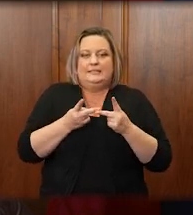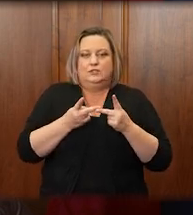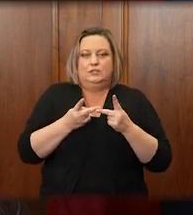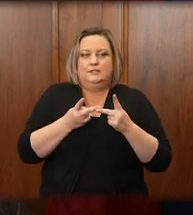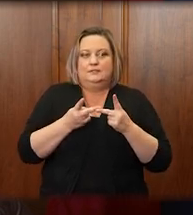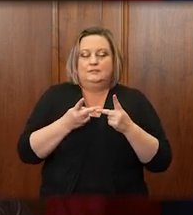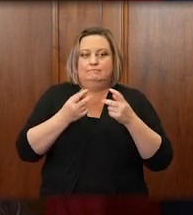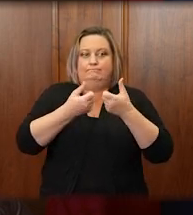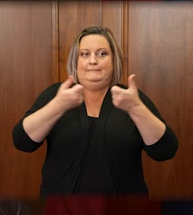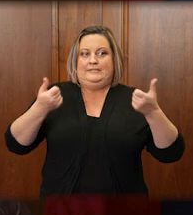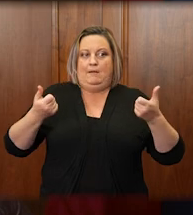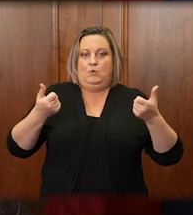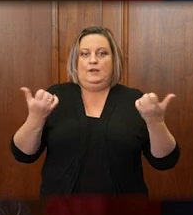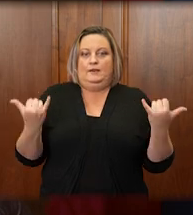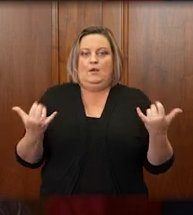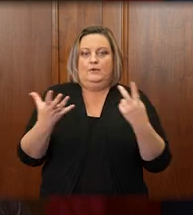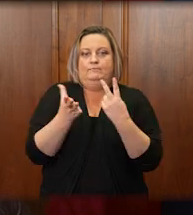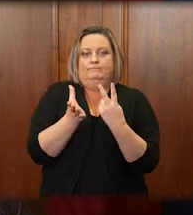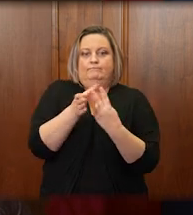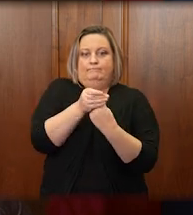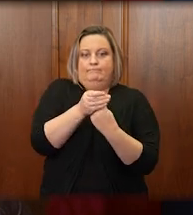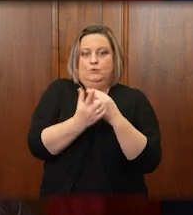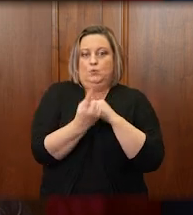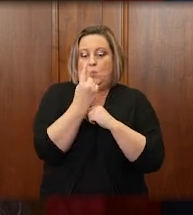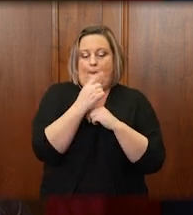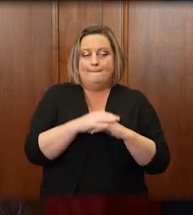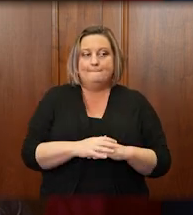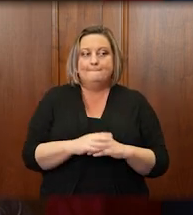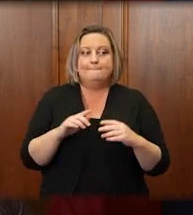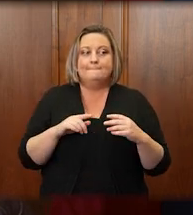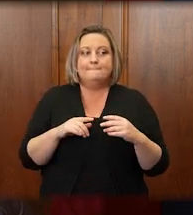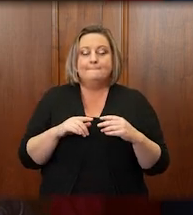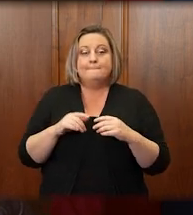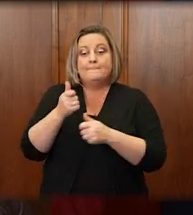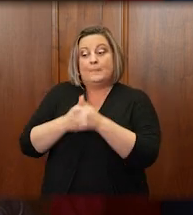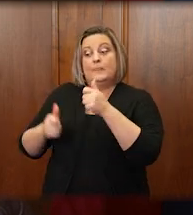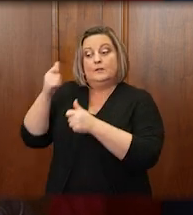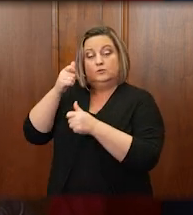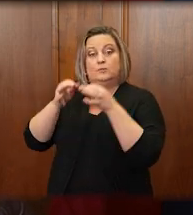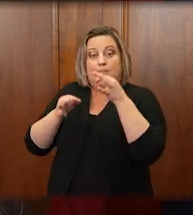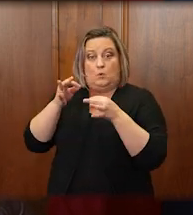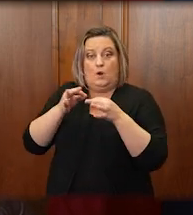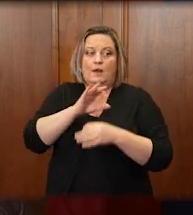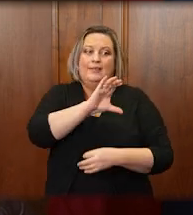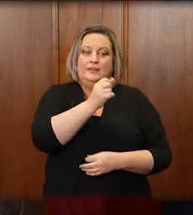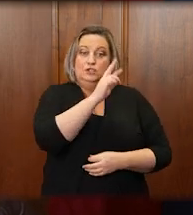Court. We were able to eliminate and combine two positions at the Supreme Court as well.